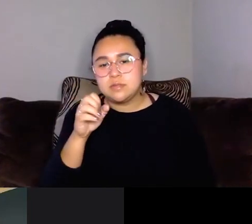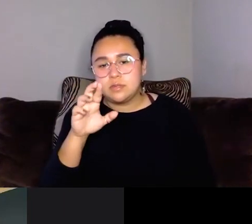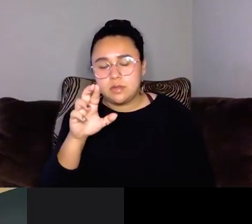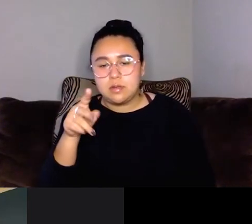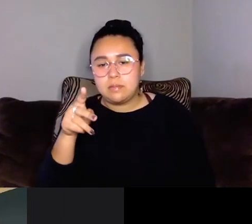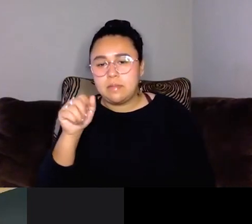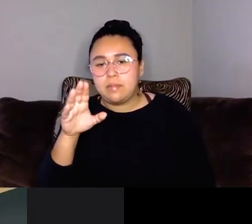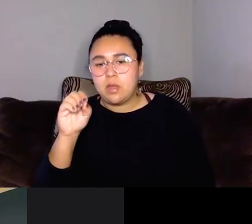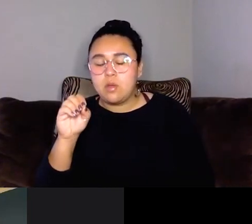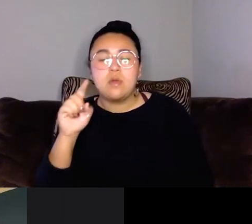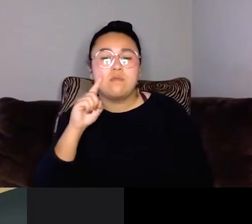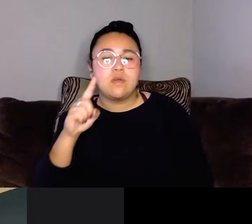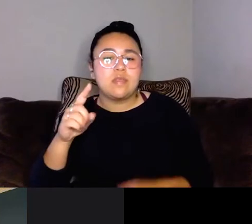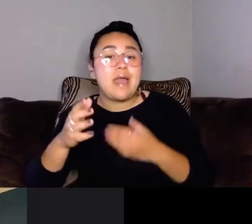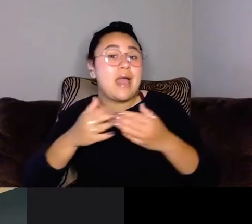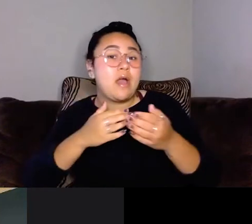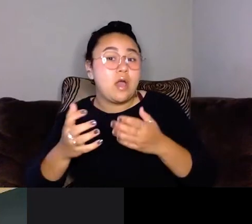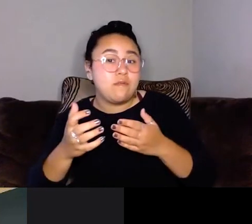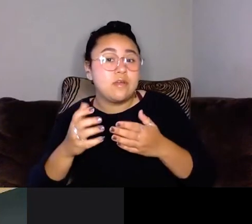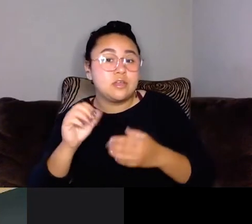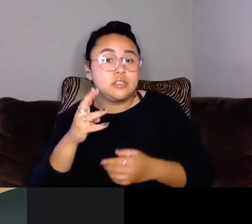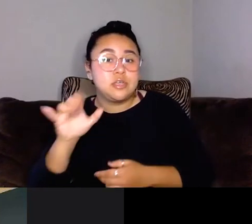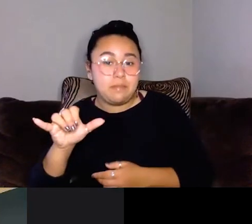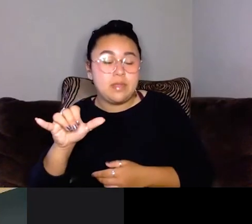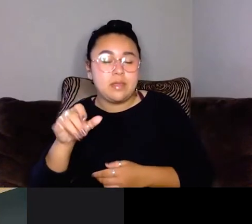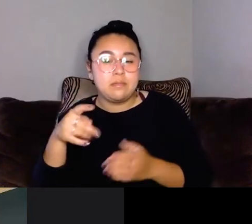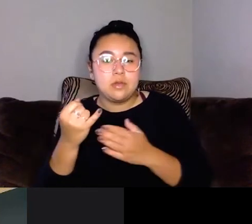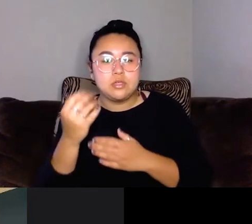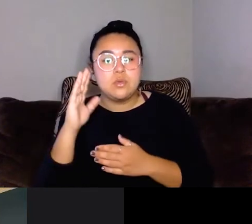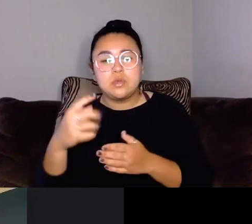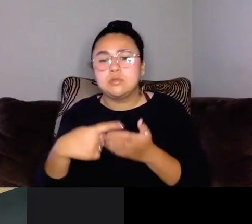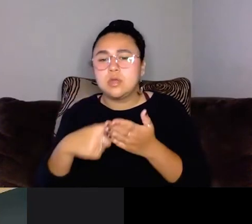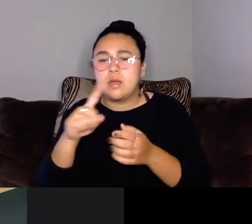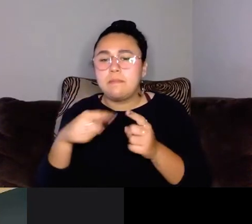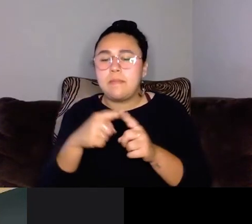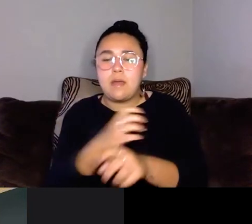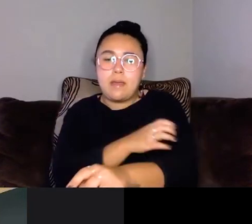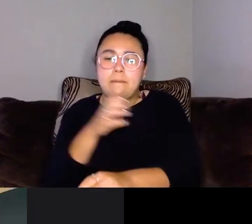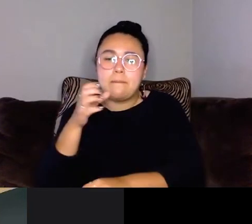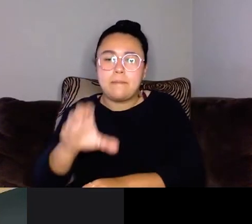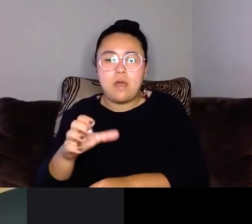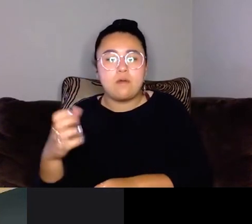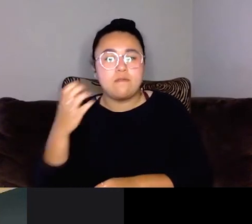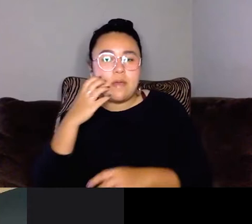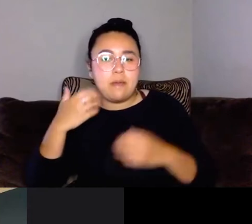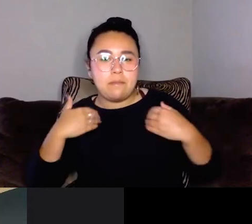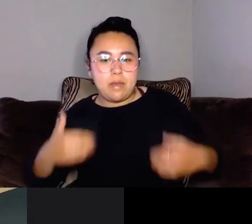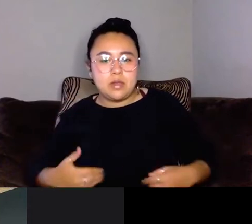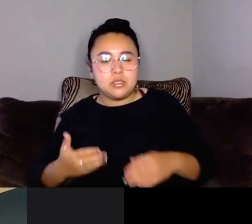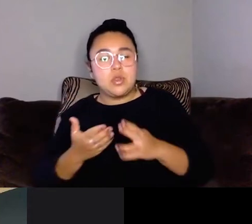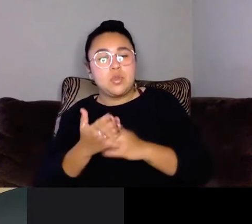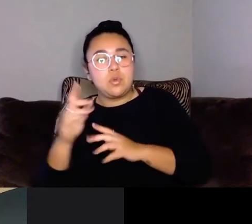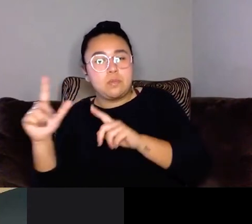Chubby Project, and Spencer will be talking to us about empowering fat bodies through portraiture and also self